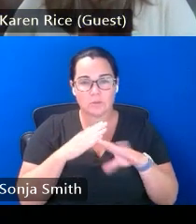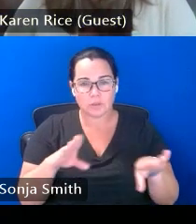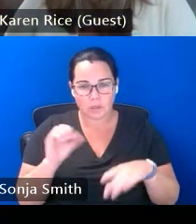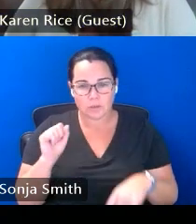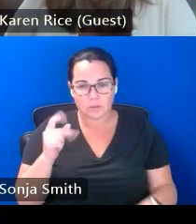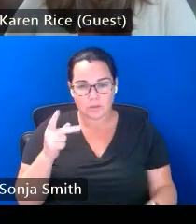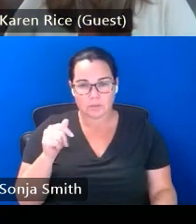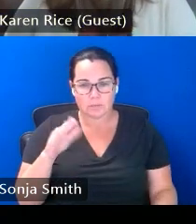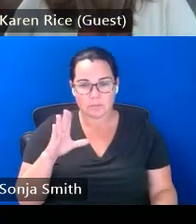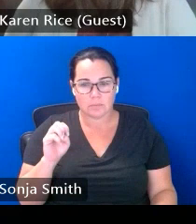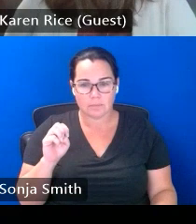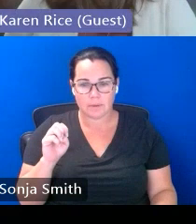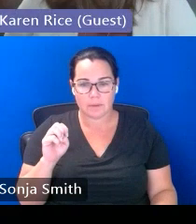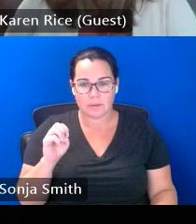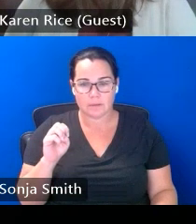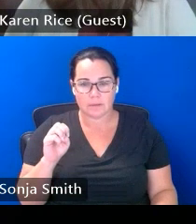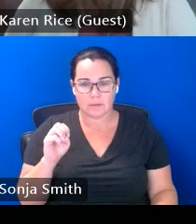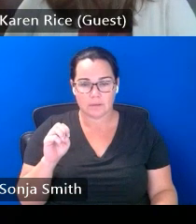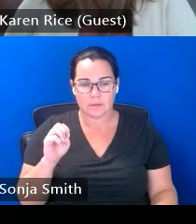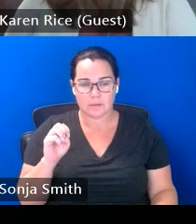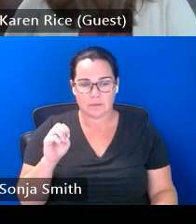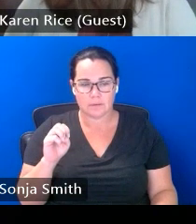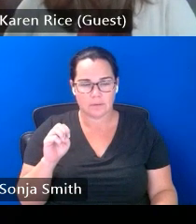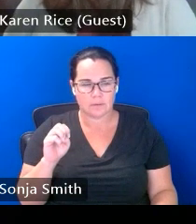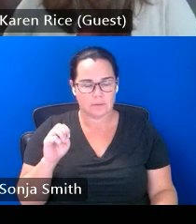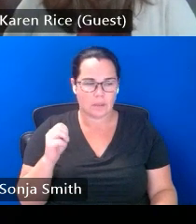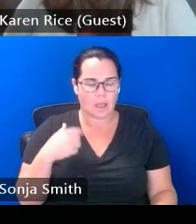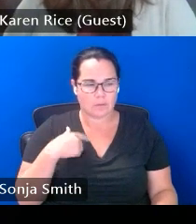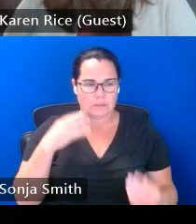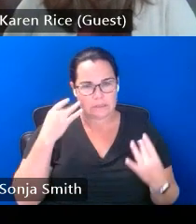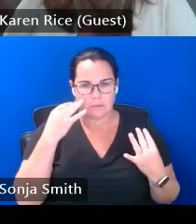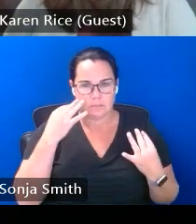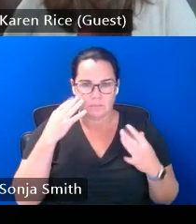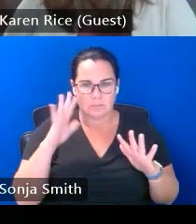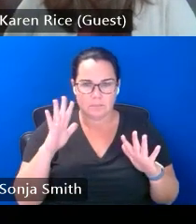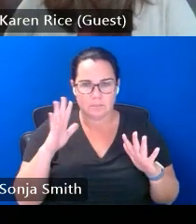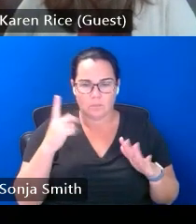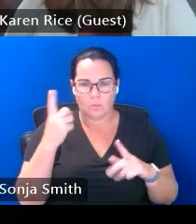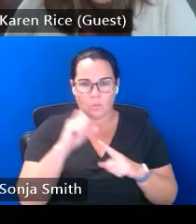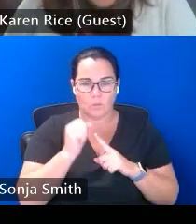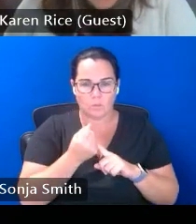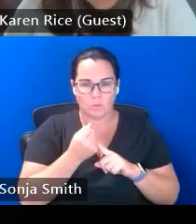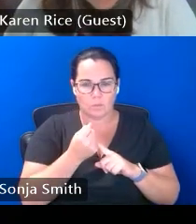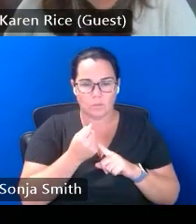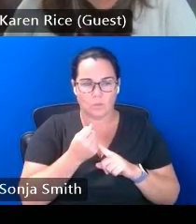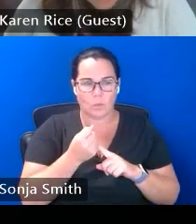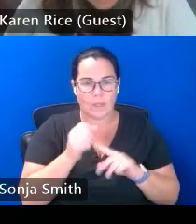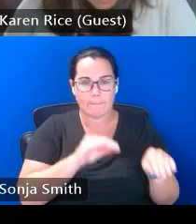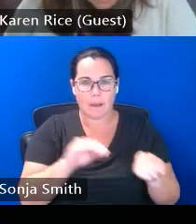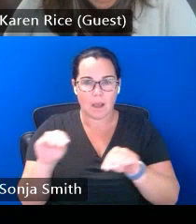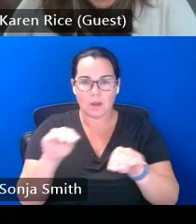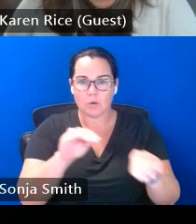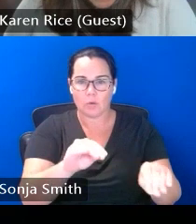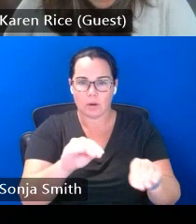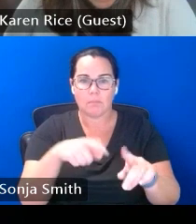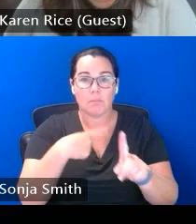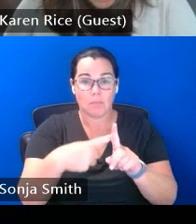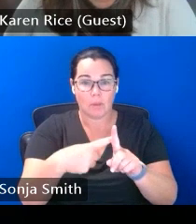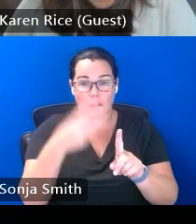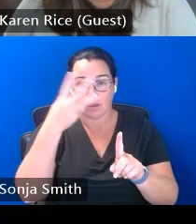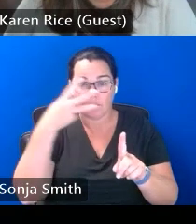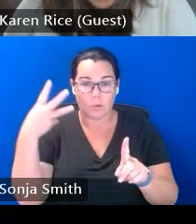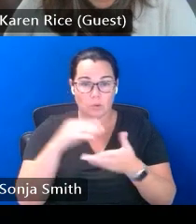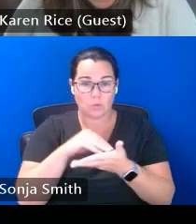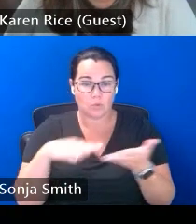this especially in a precarious situation with um migrant and immigrant students but when